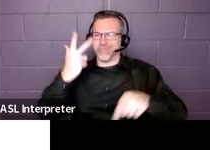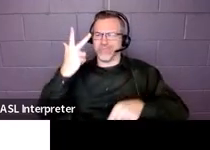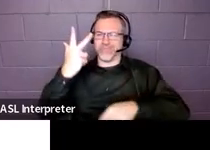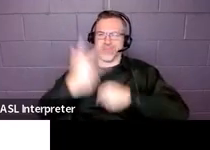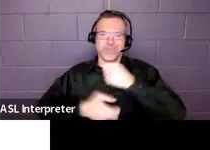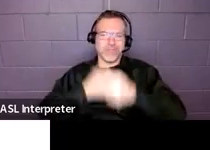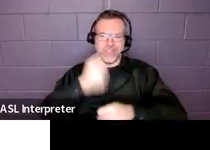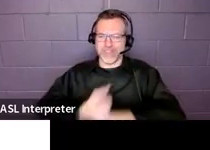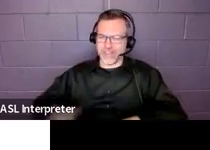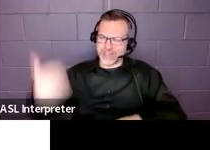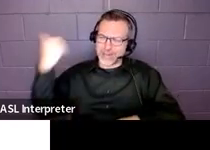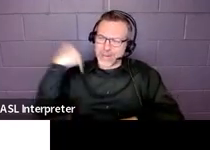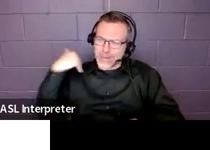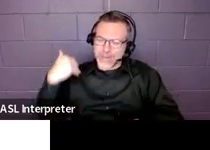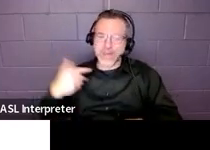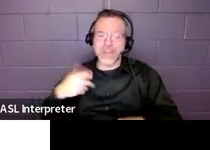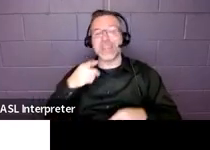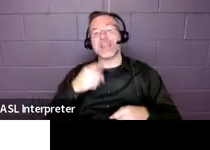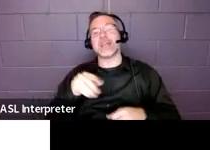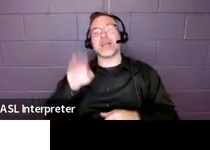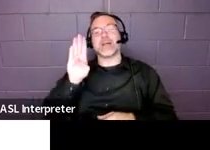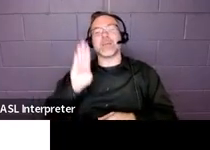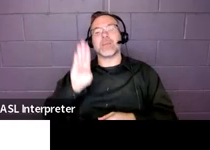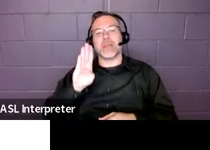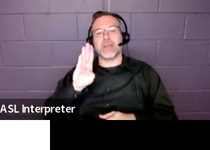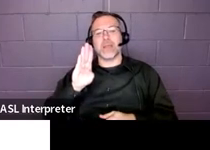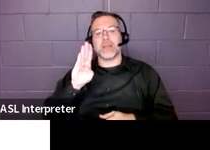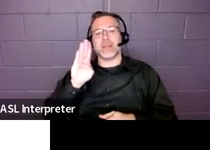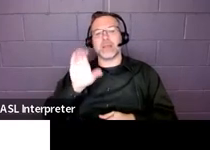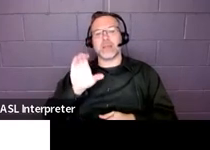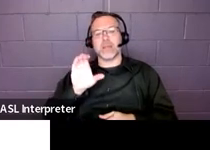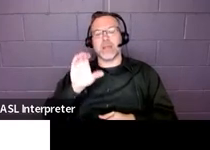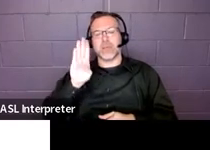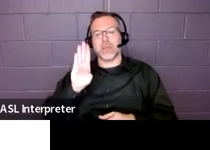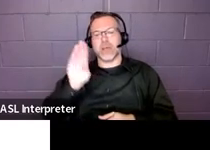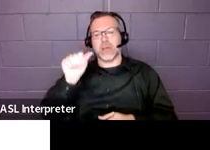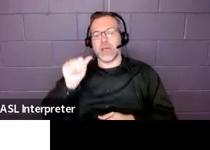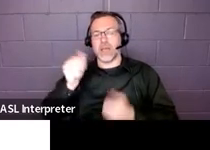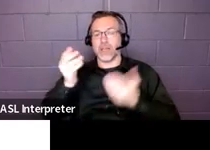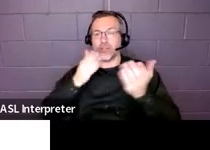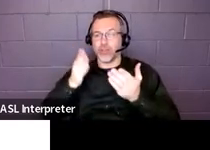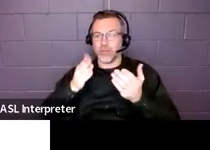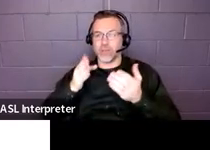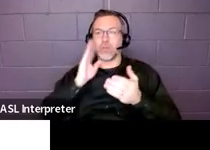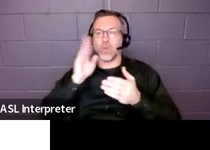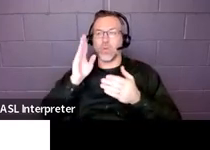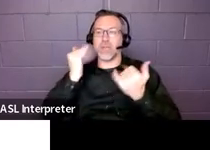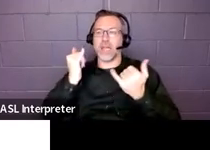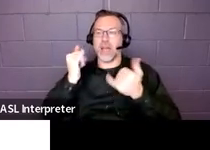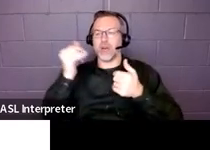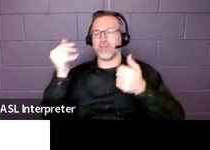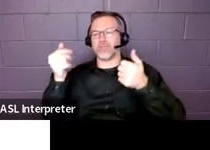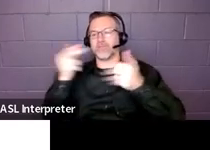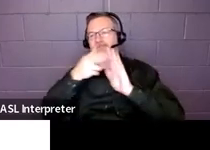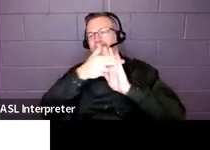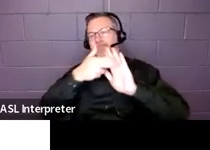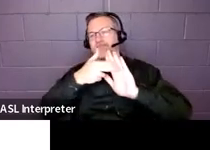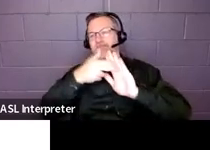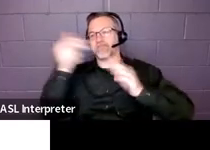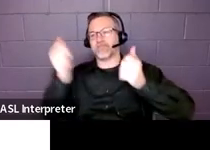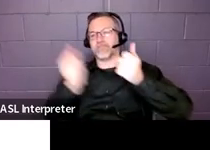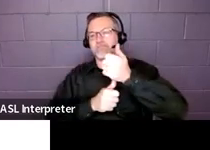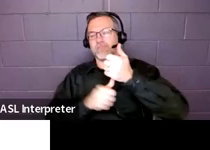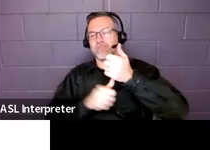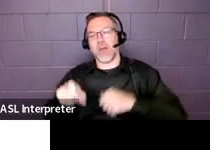fast, that BCBA services would be documented under other on the service grid, which totally makes